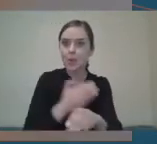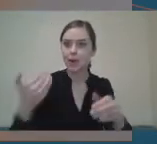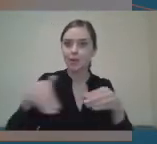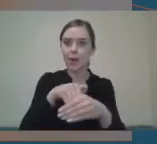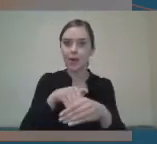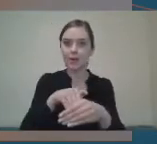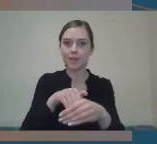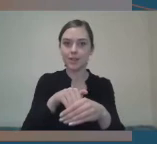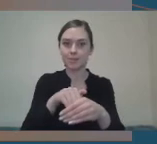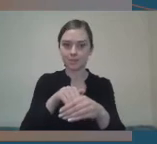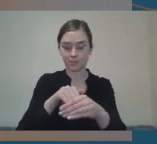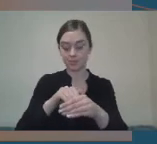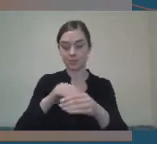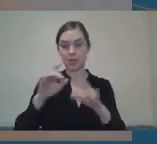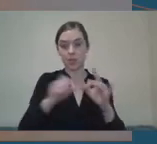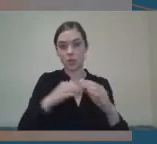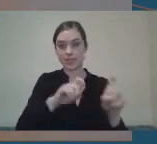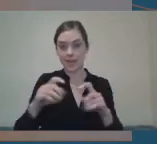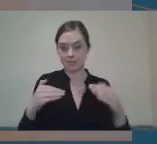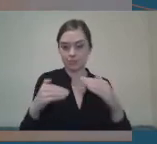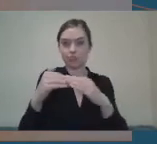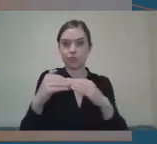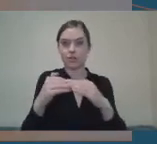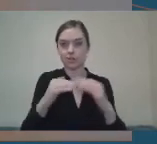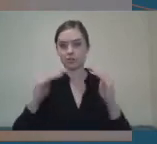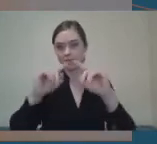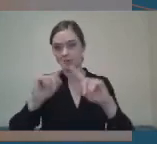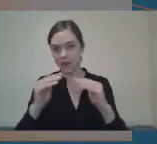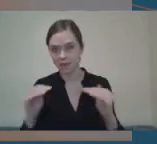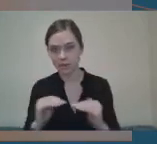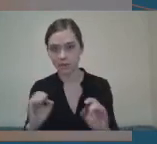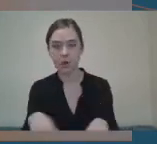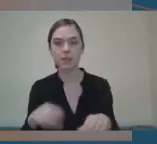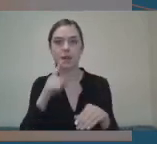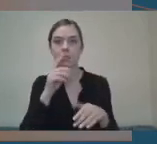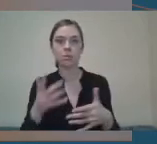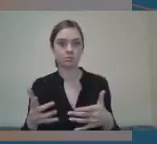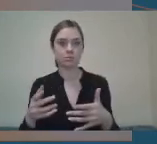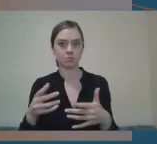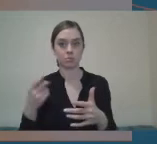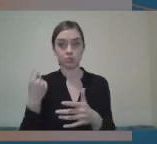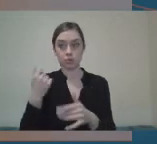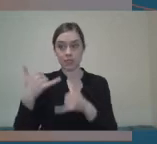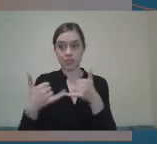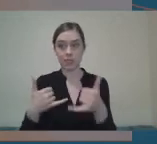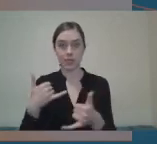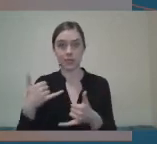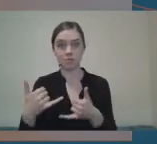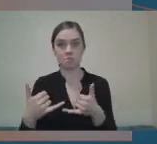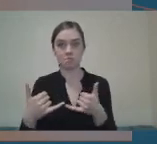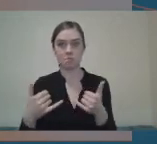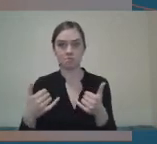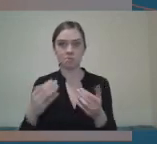restrictions. And what I've been really pleased in recent years, it's become quite